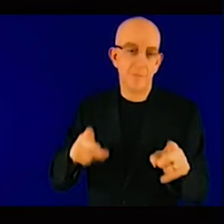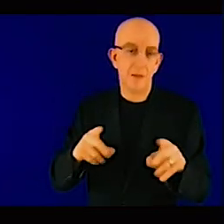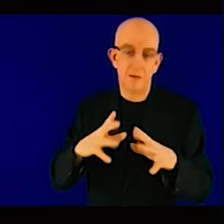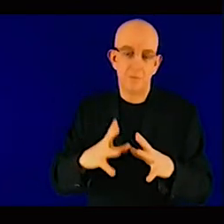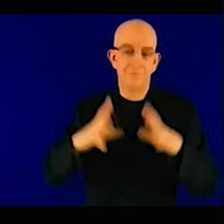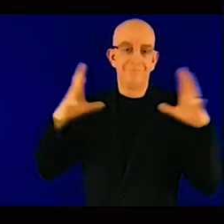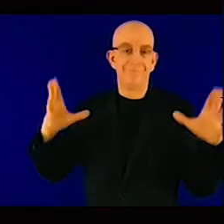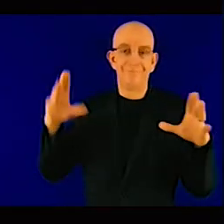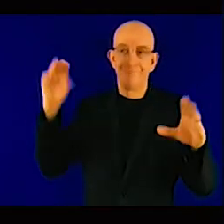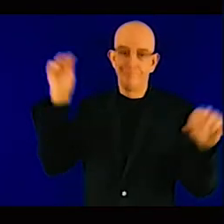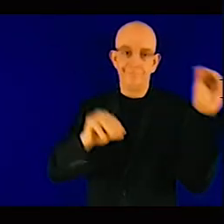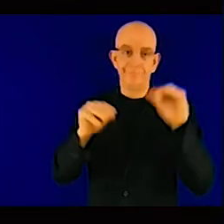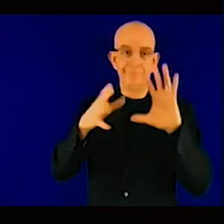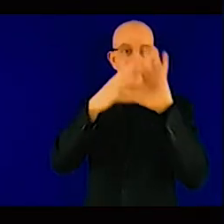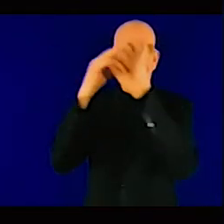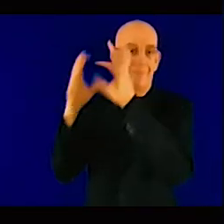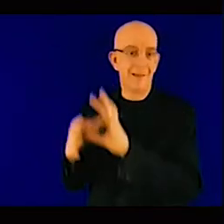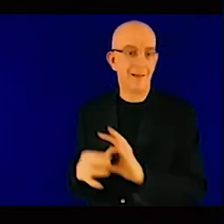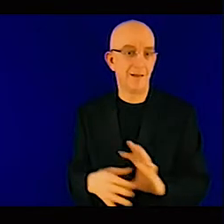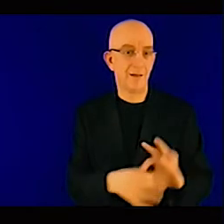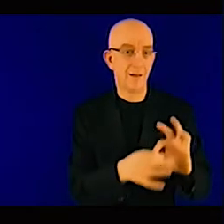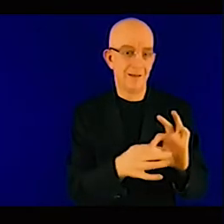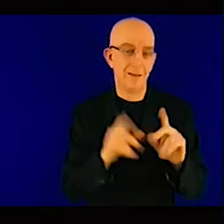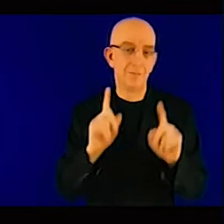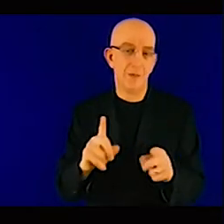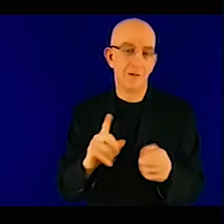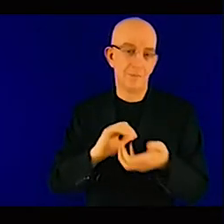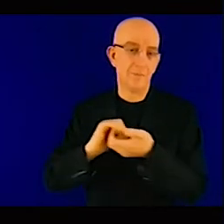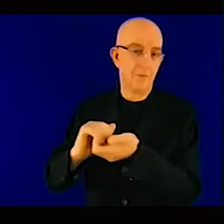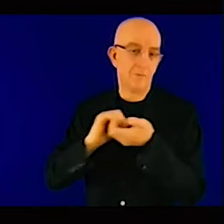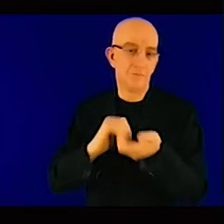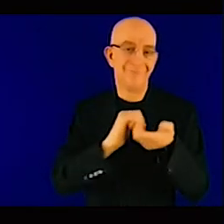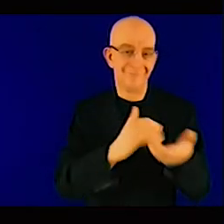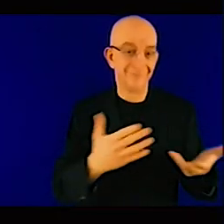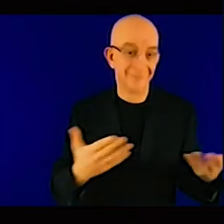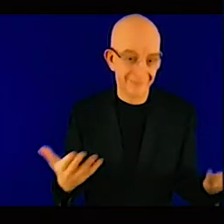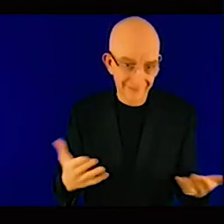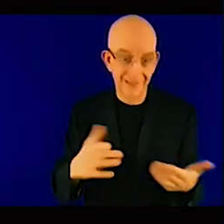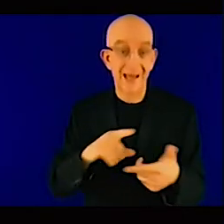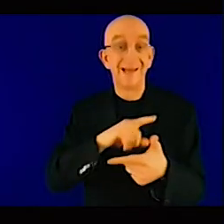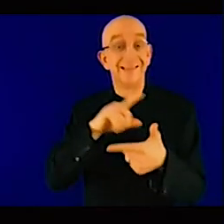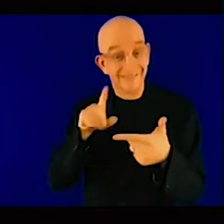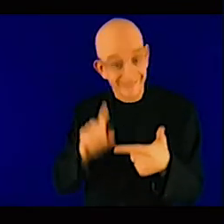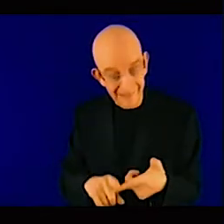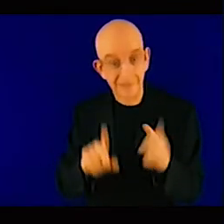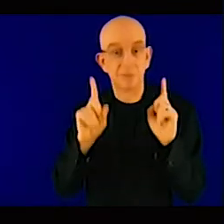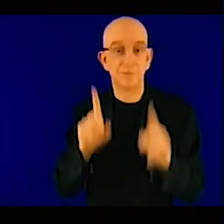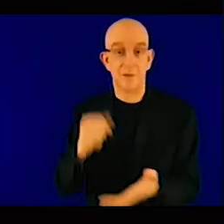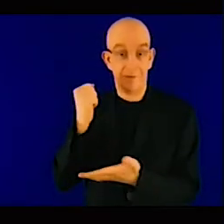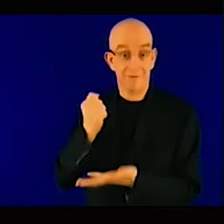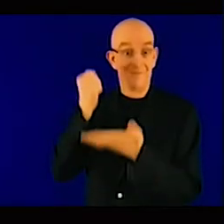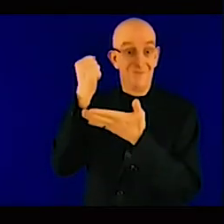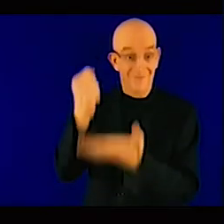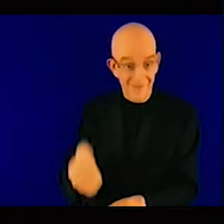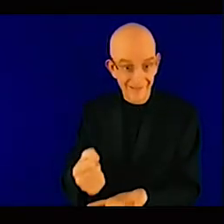support the study or the development of feasibility study for bankable project